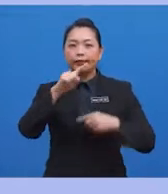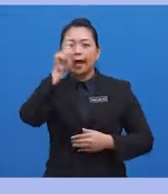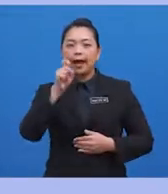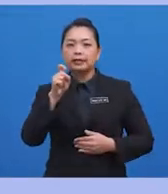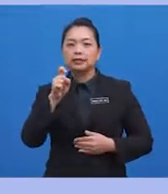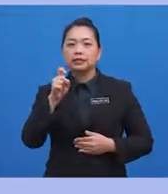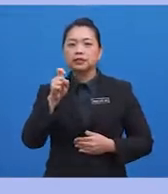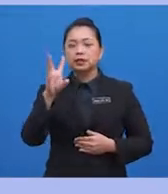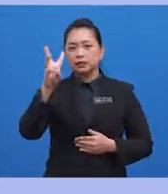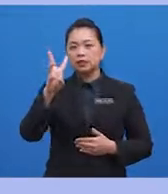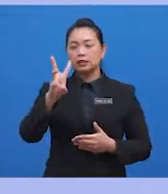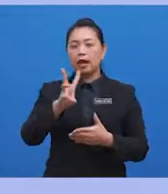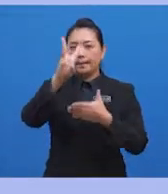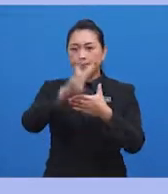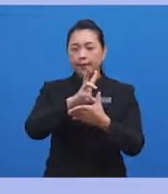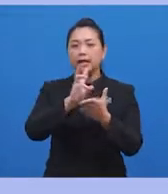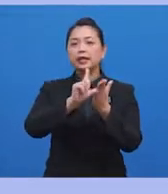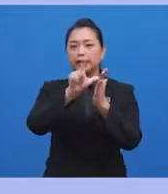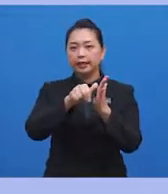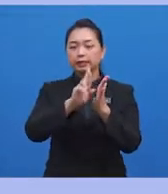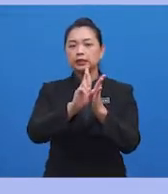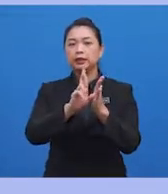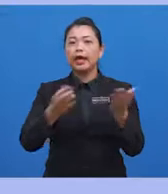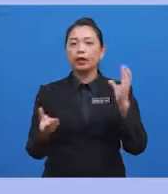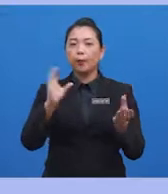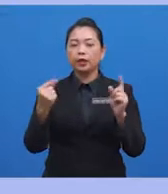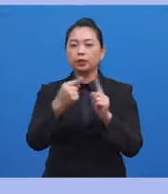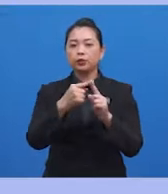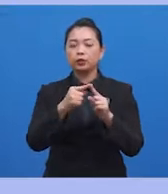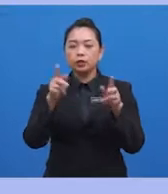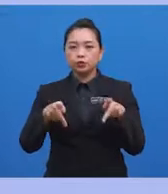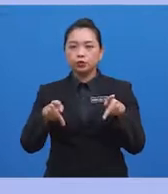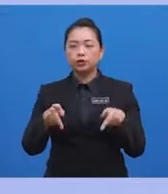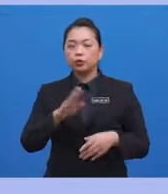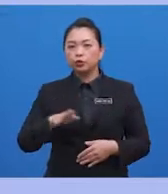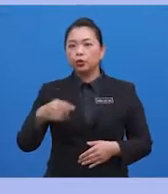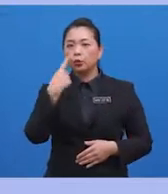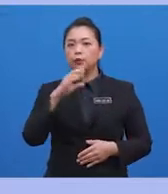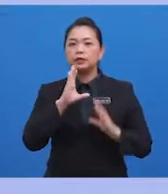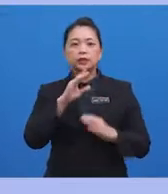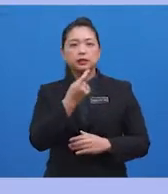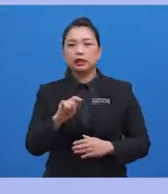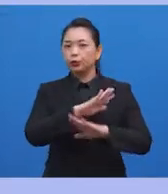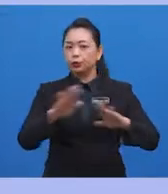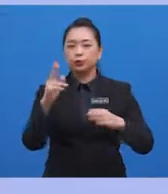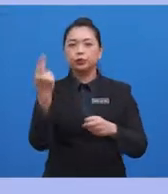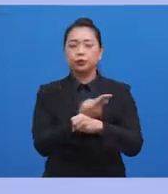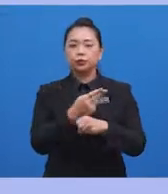approximately six months later, as compared to students who said they didn't use e-cigarettes.